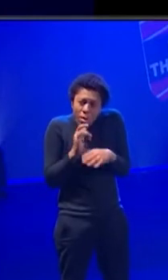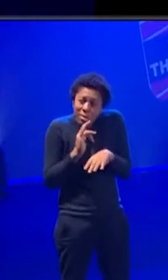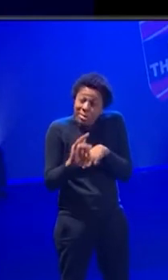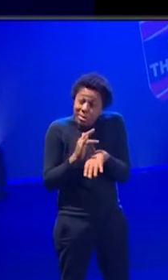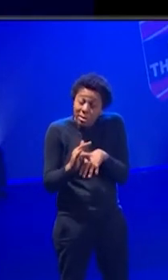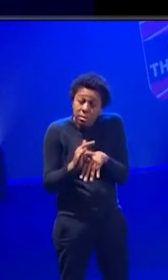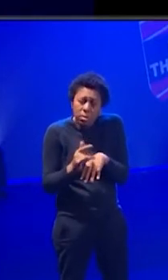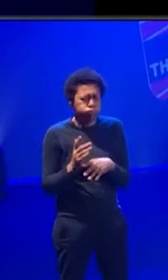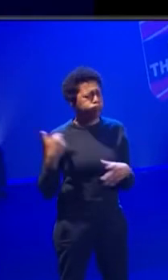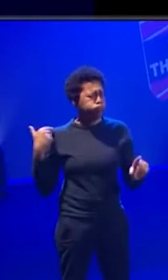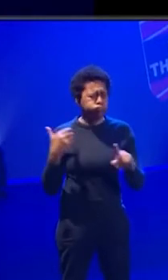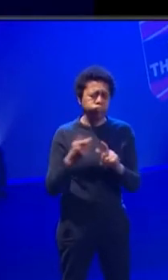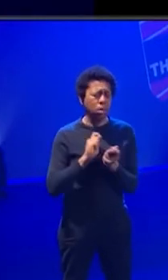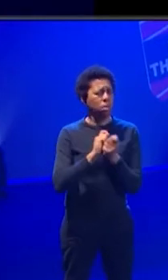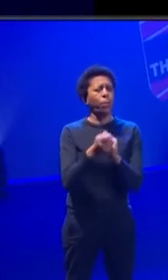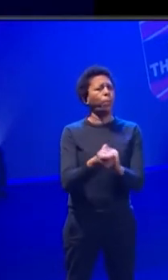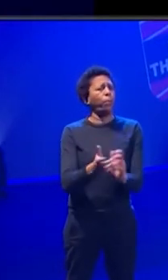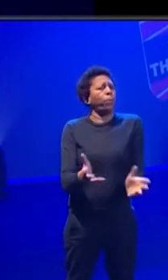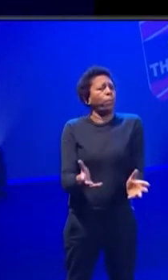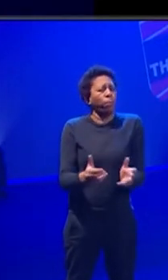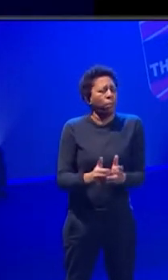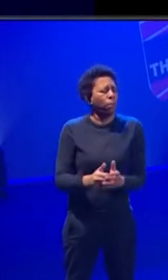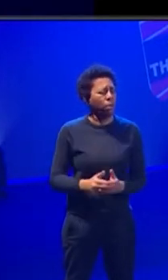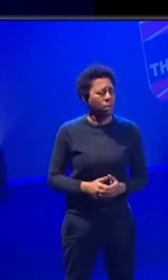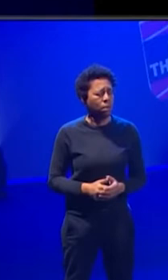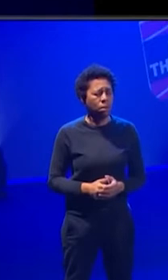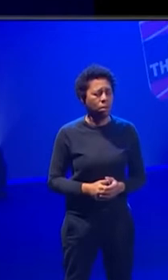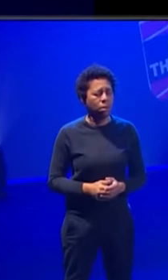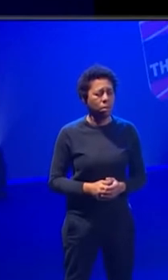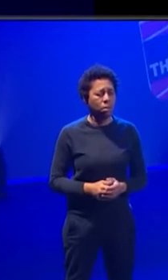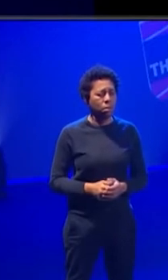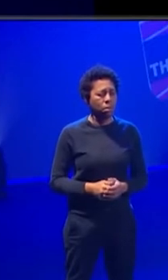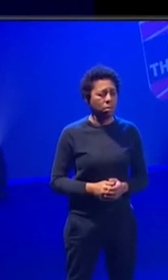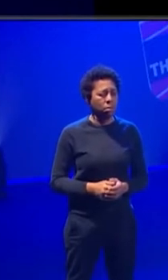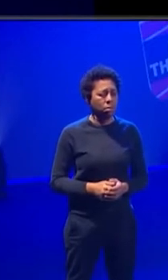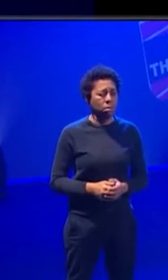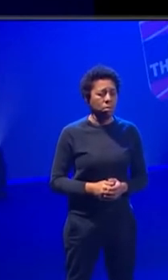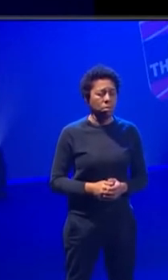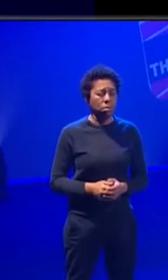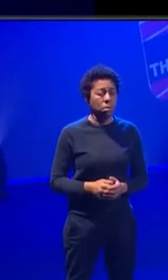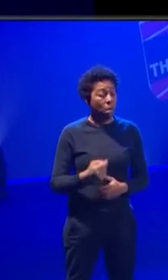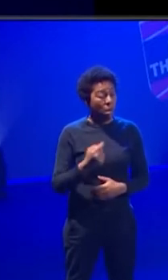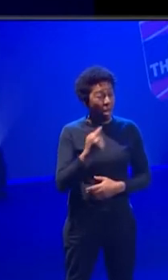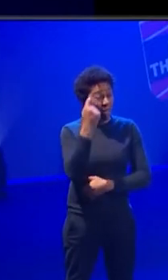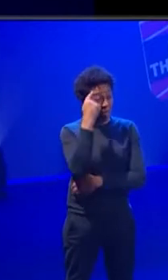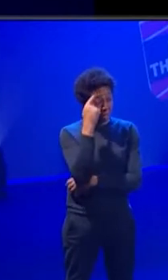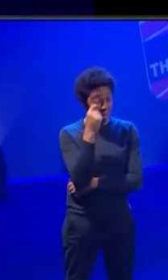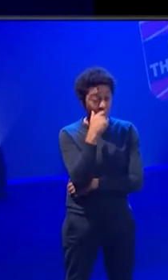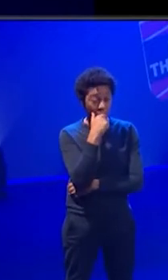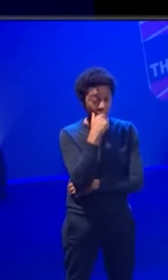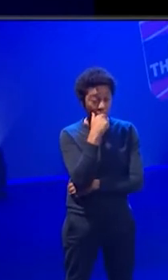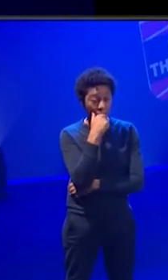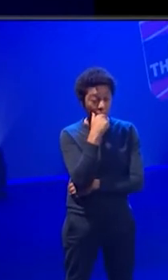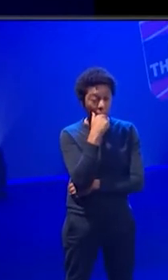have changed a huge amount over the time that I've been working. You know, I think that I